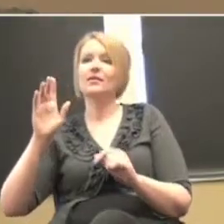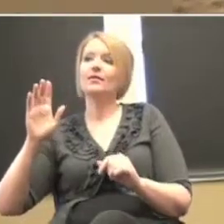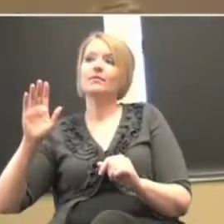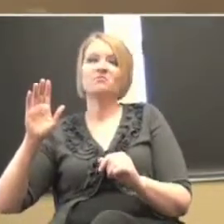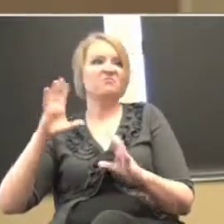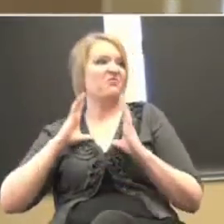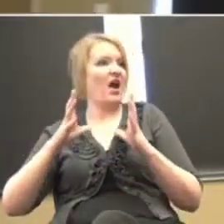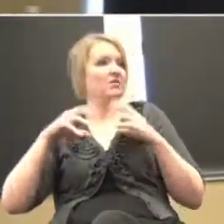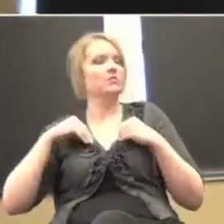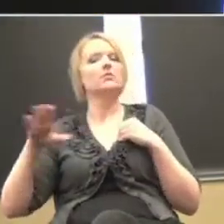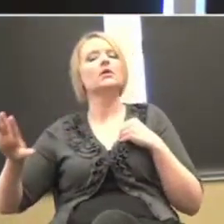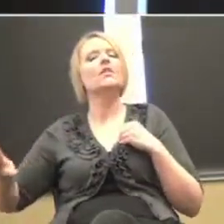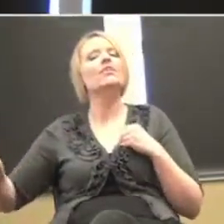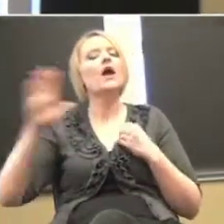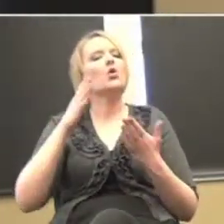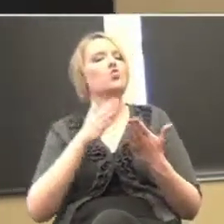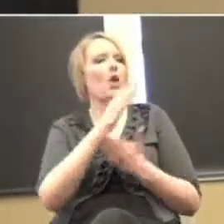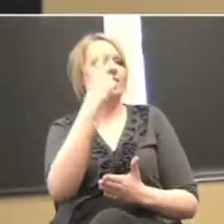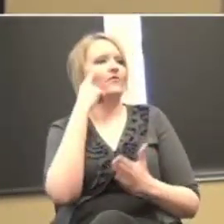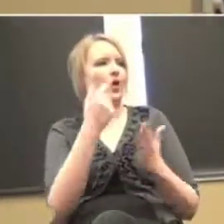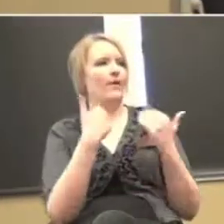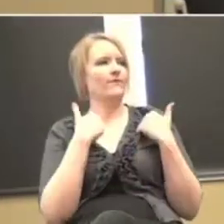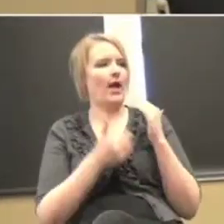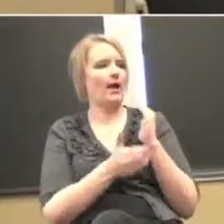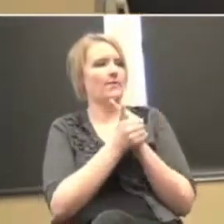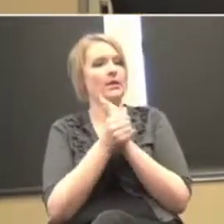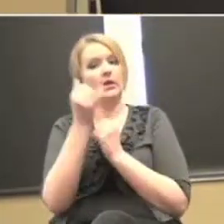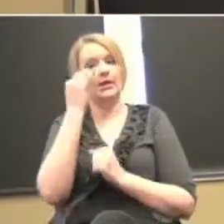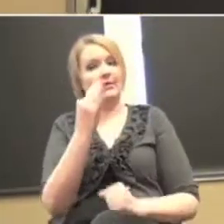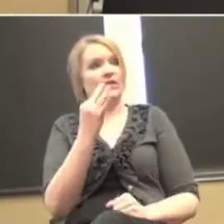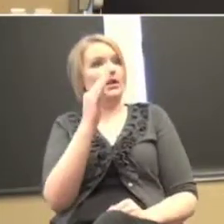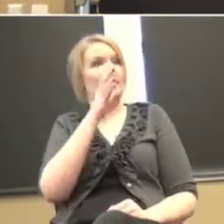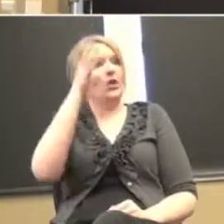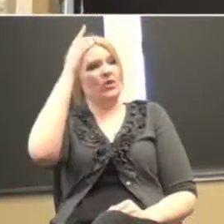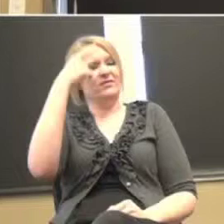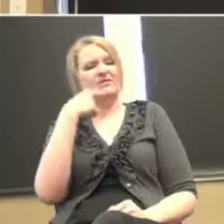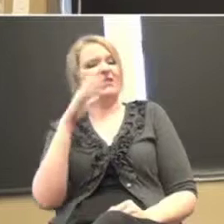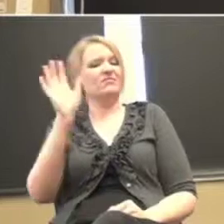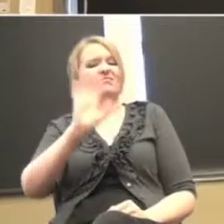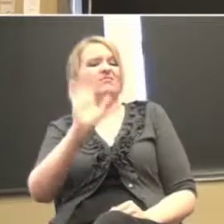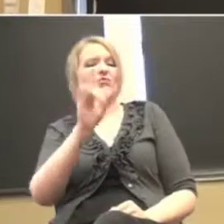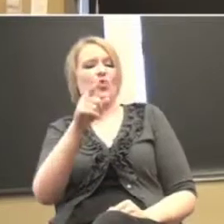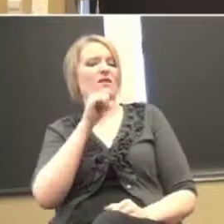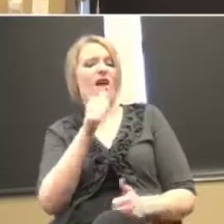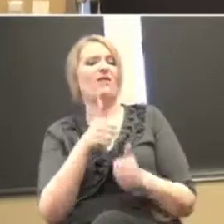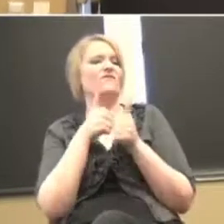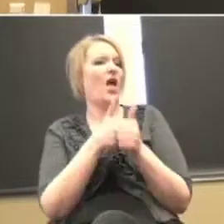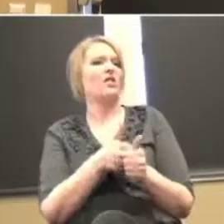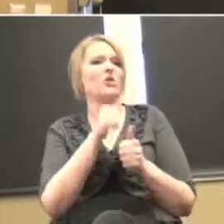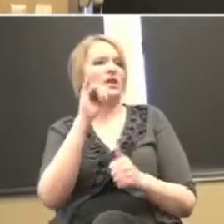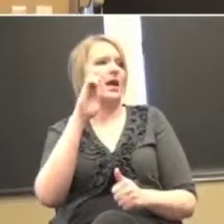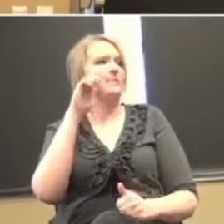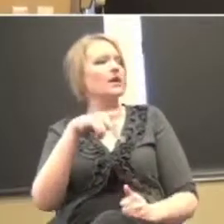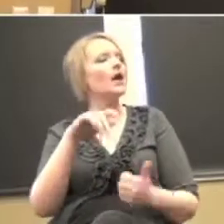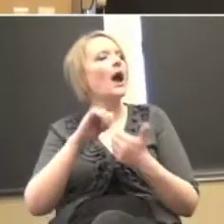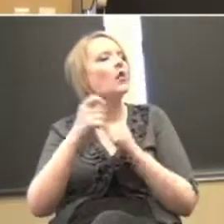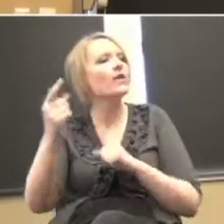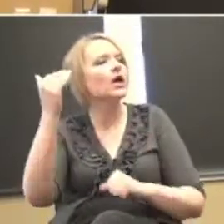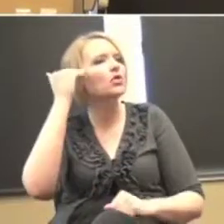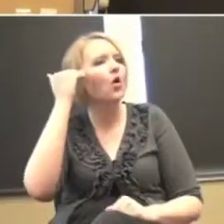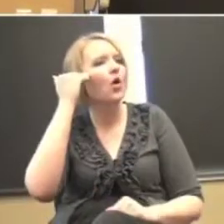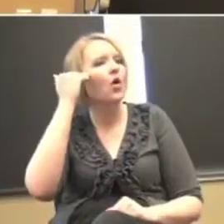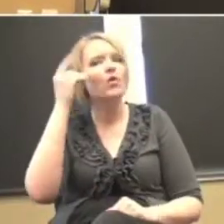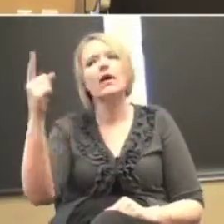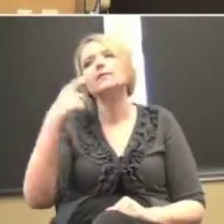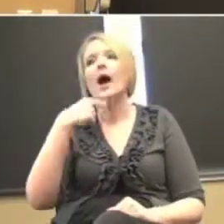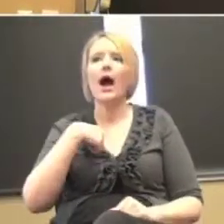So I could be making progress if the parents are saying you're not following the IEP. I'm doing the work because I'm working with my kid at home.